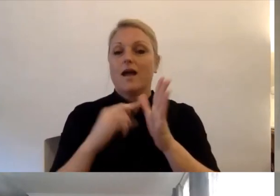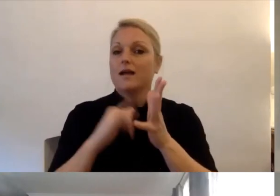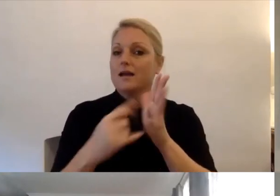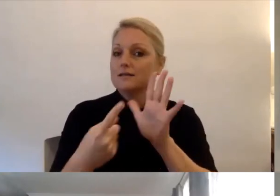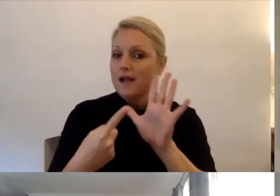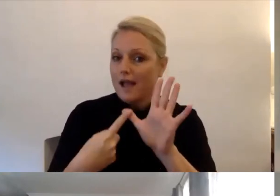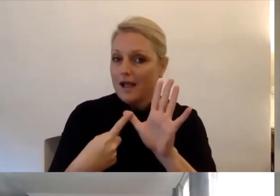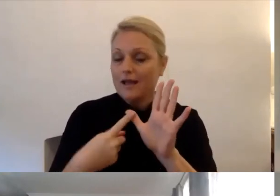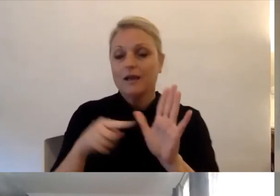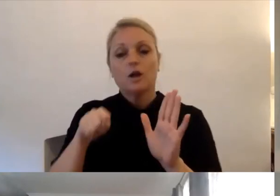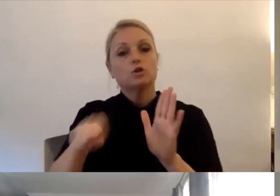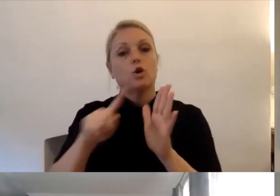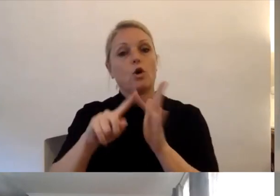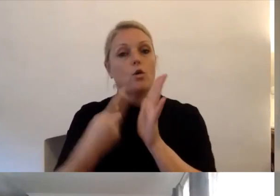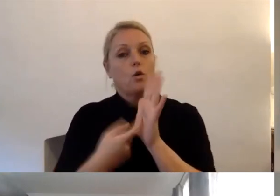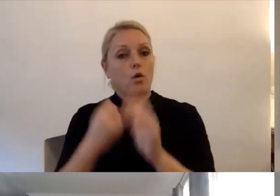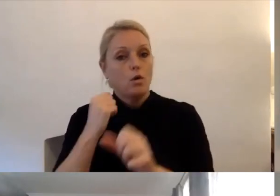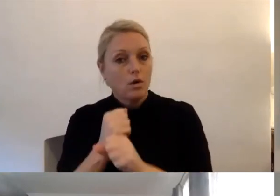.au.